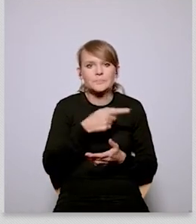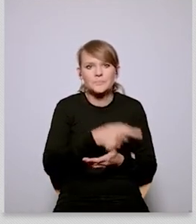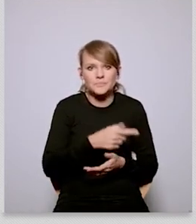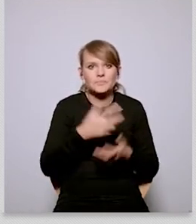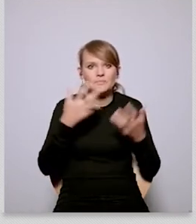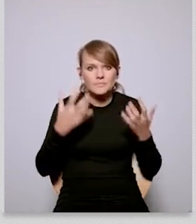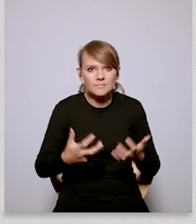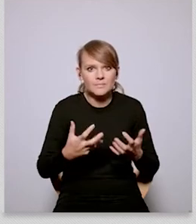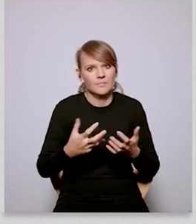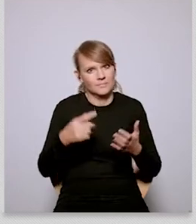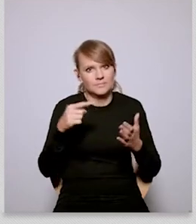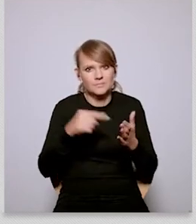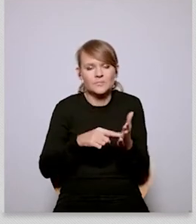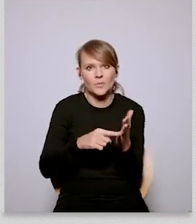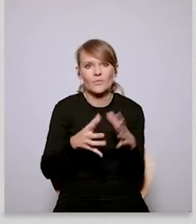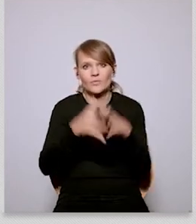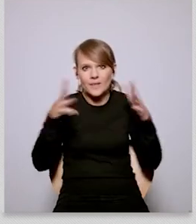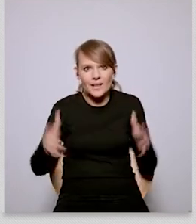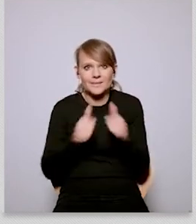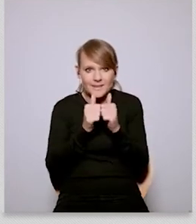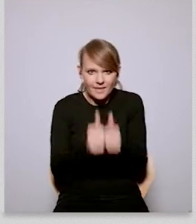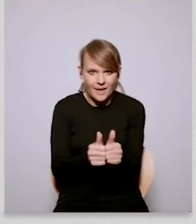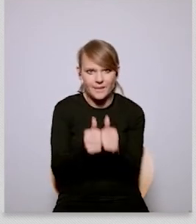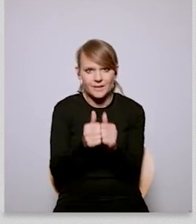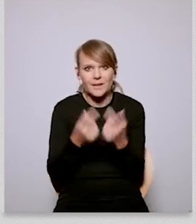organization it is really